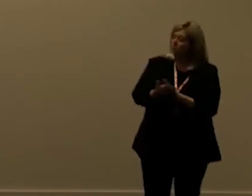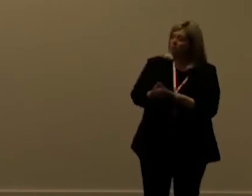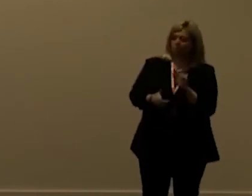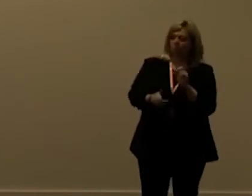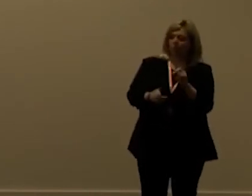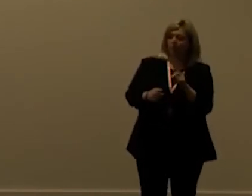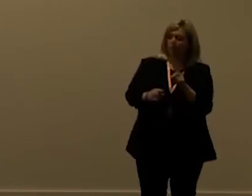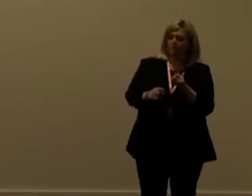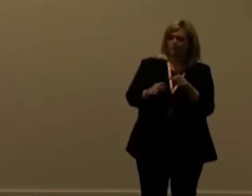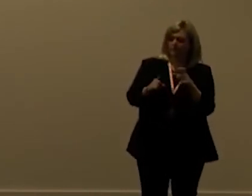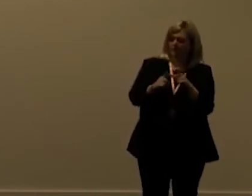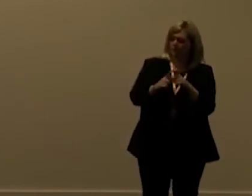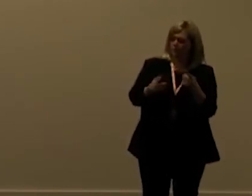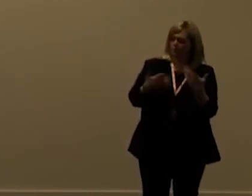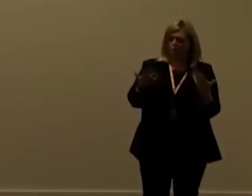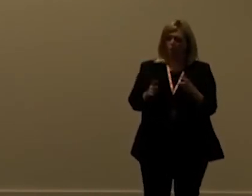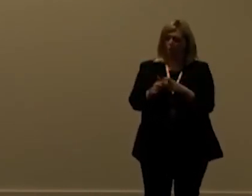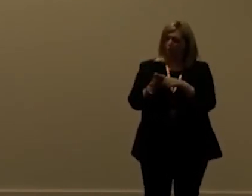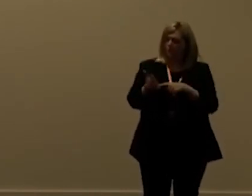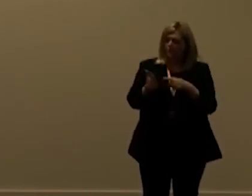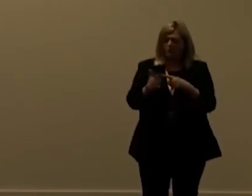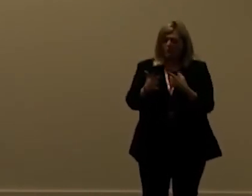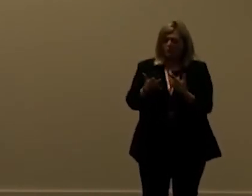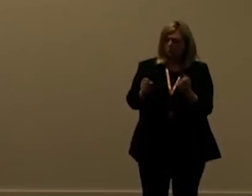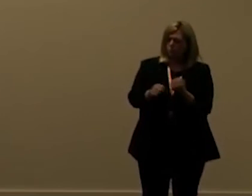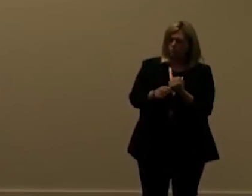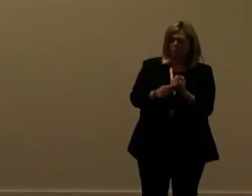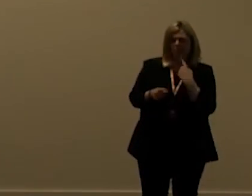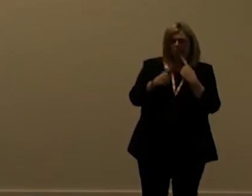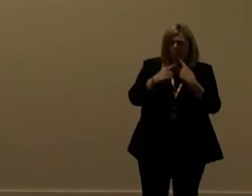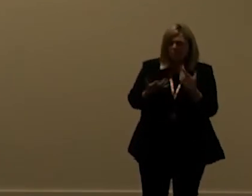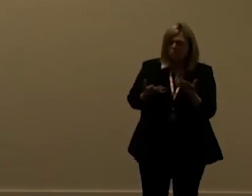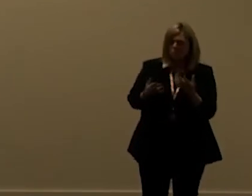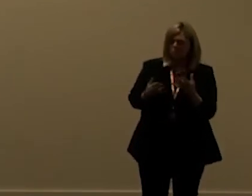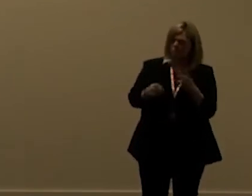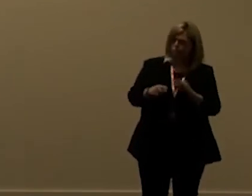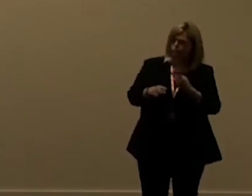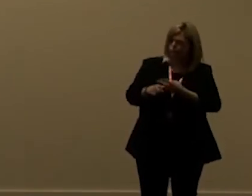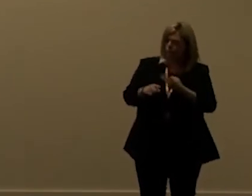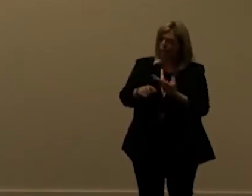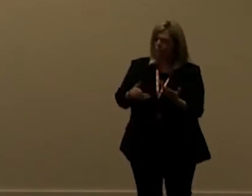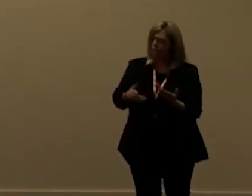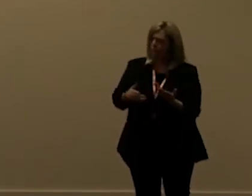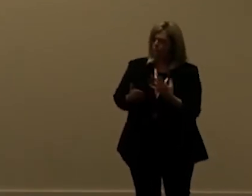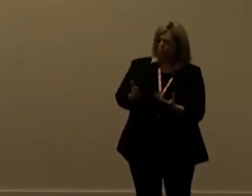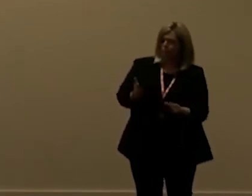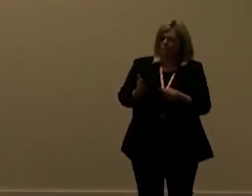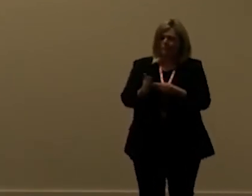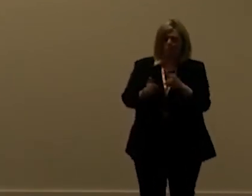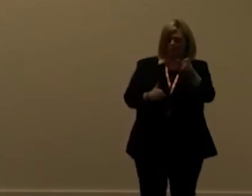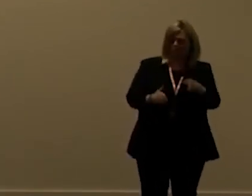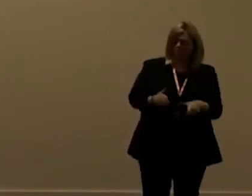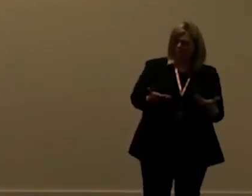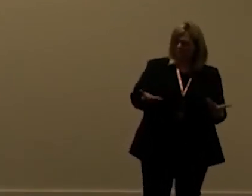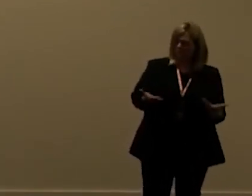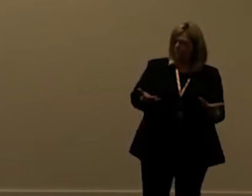dimensions for instance and you or your data aids and you're doing some kind of integration like the duplicate and you install this for a customer